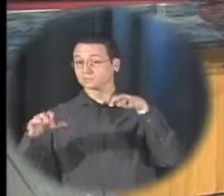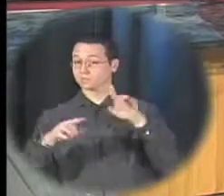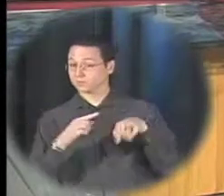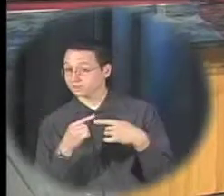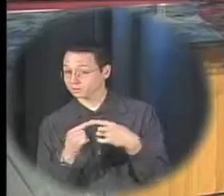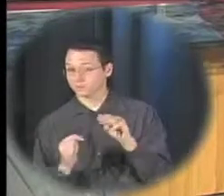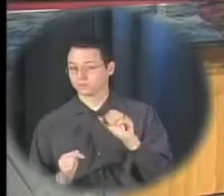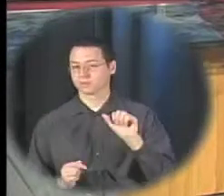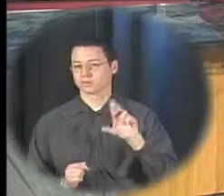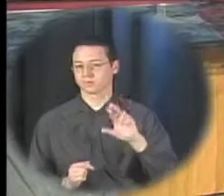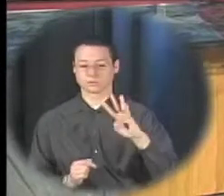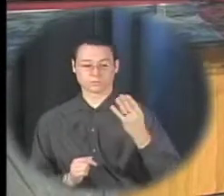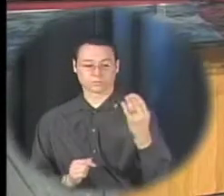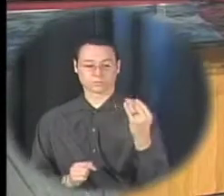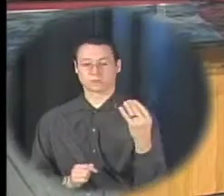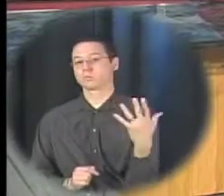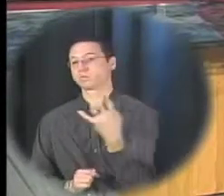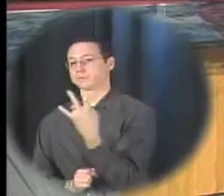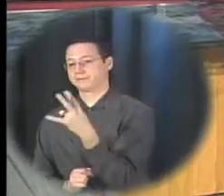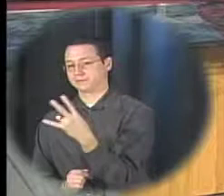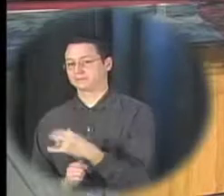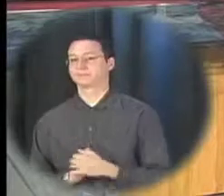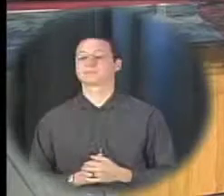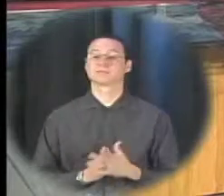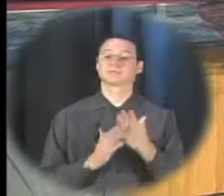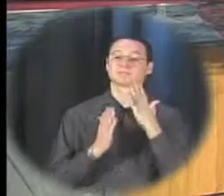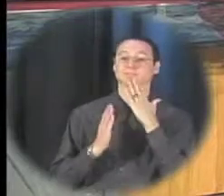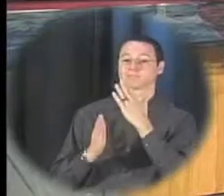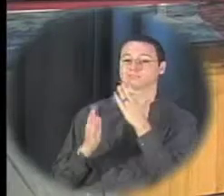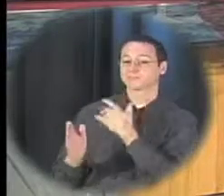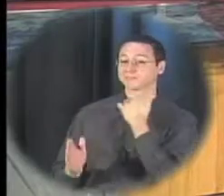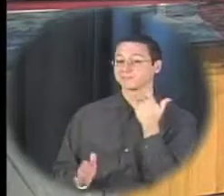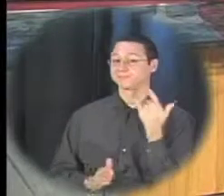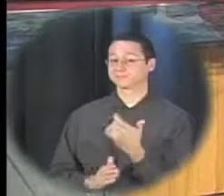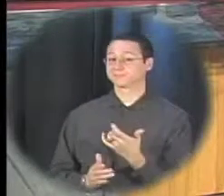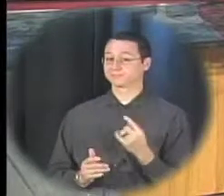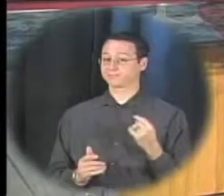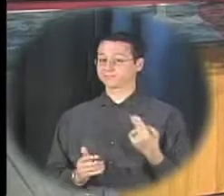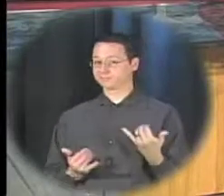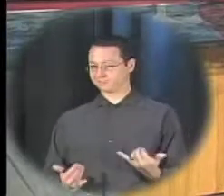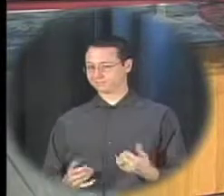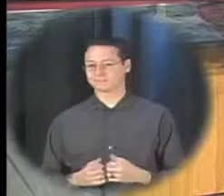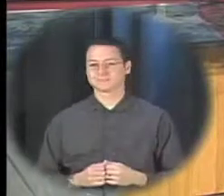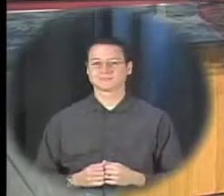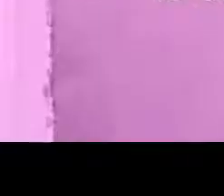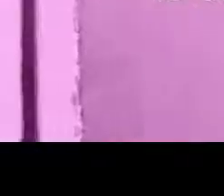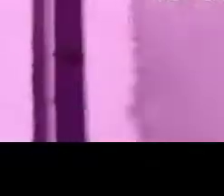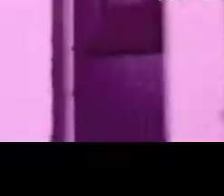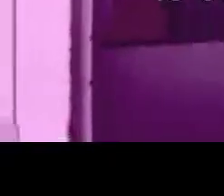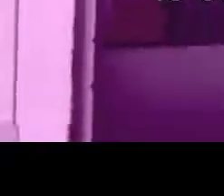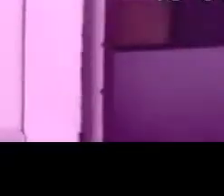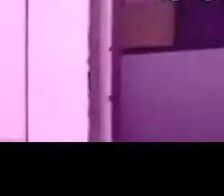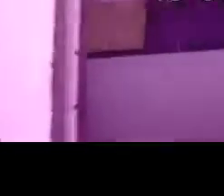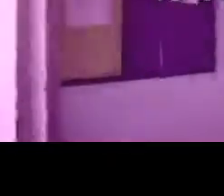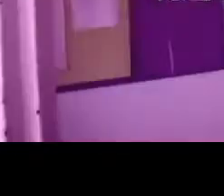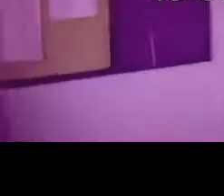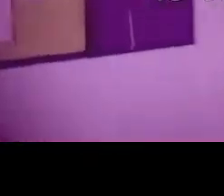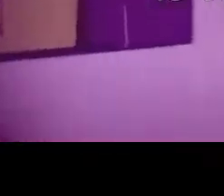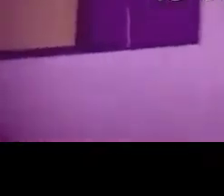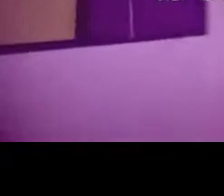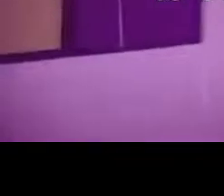14th through the 17th thank you everyone for watching BBC News Thursday I feel